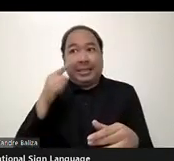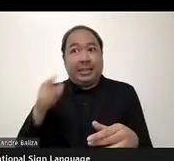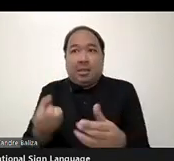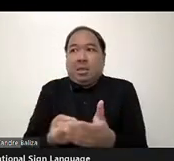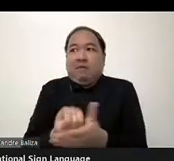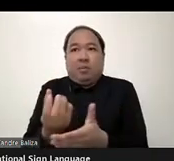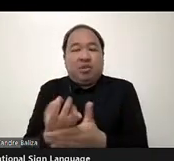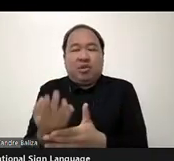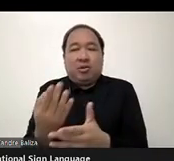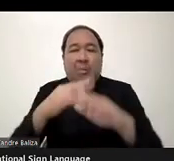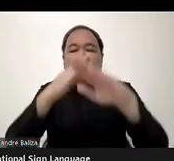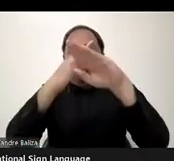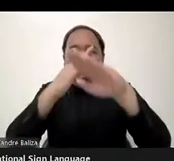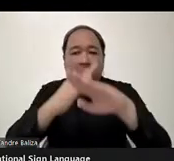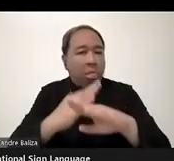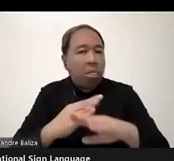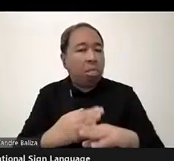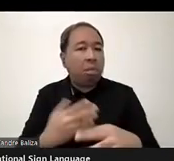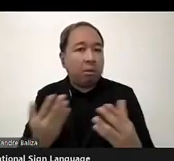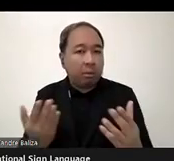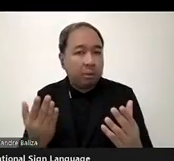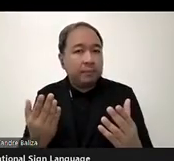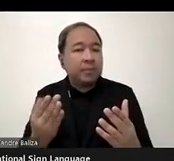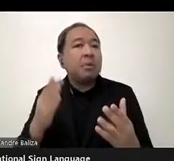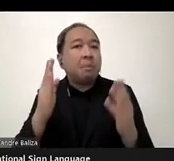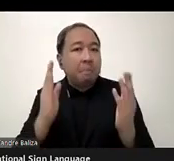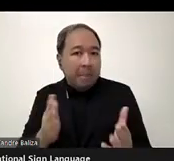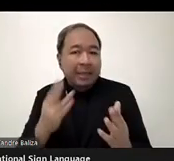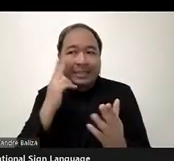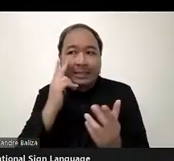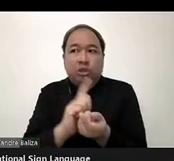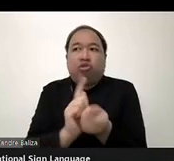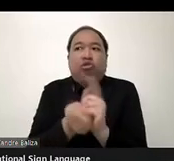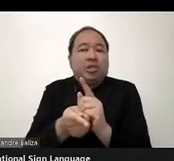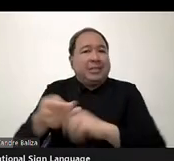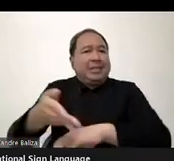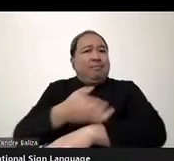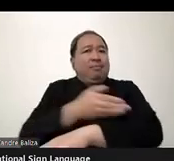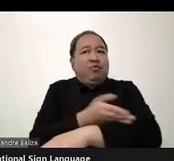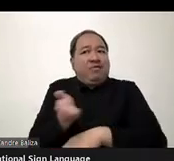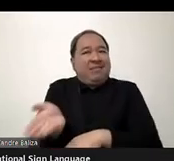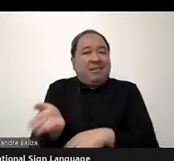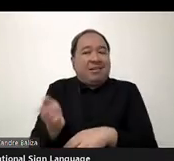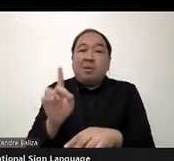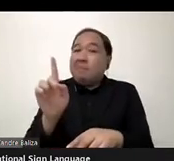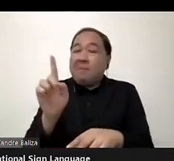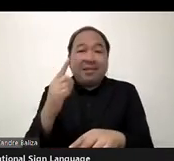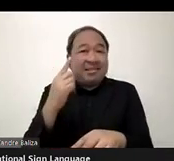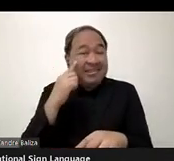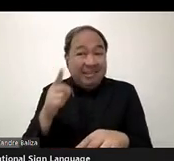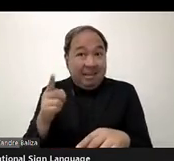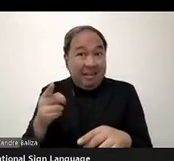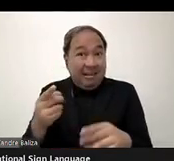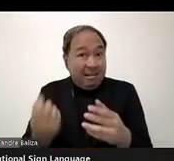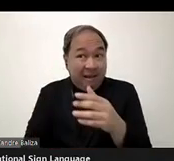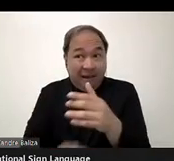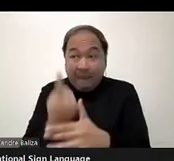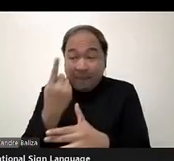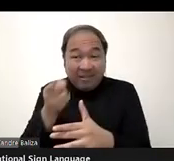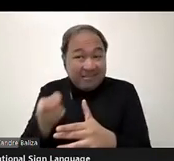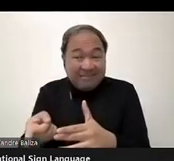bring correction to it. Often it doesn't happen. And we are often left completely